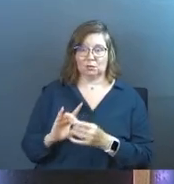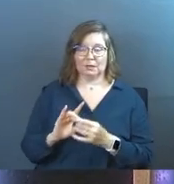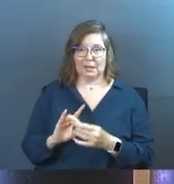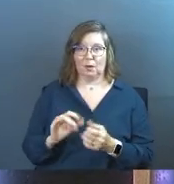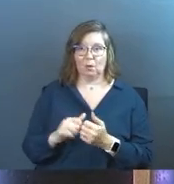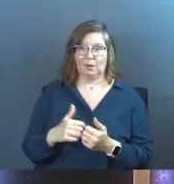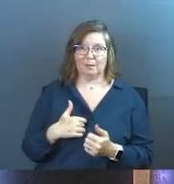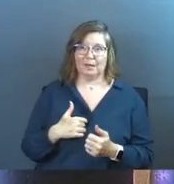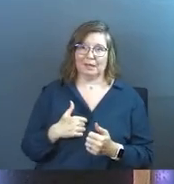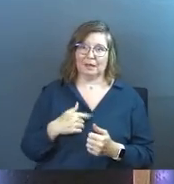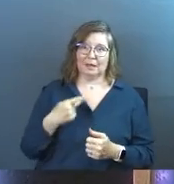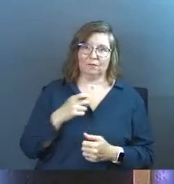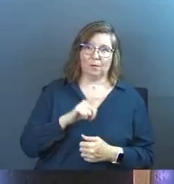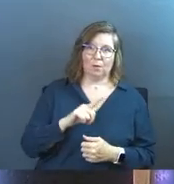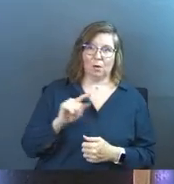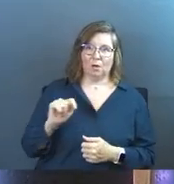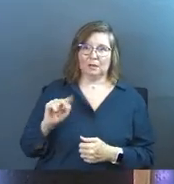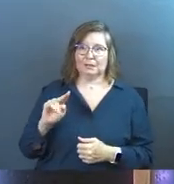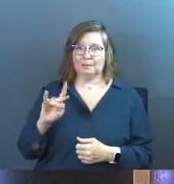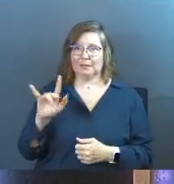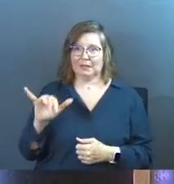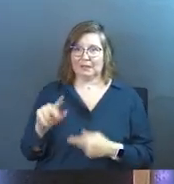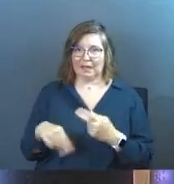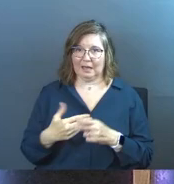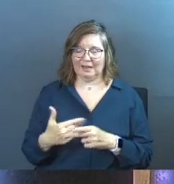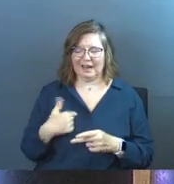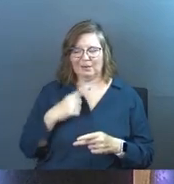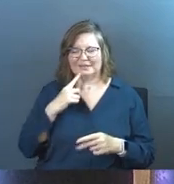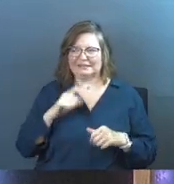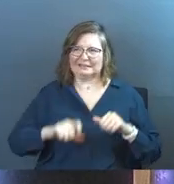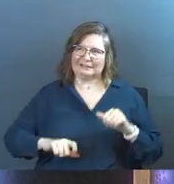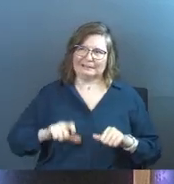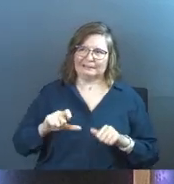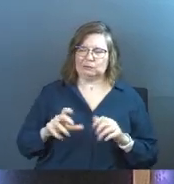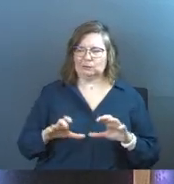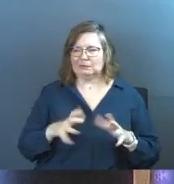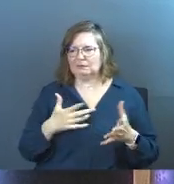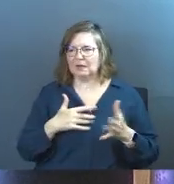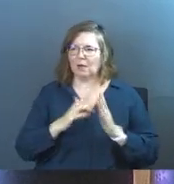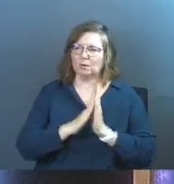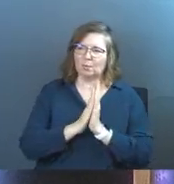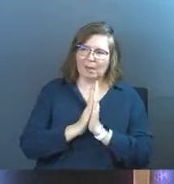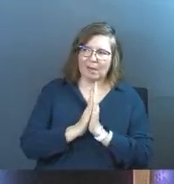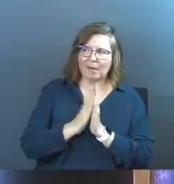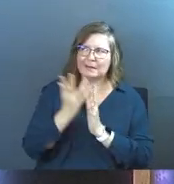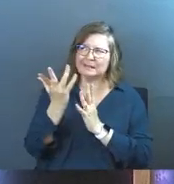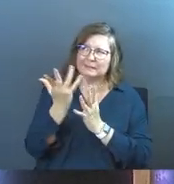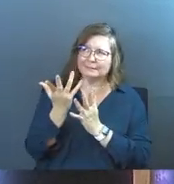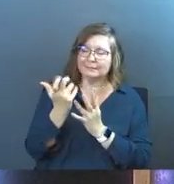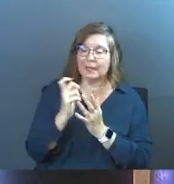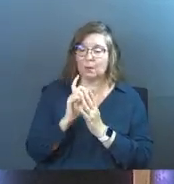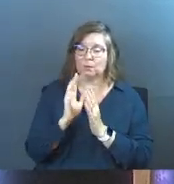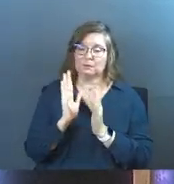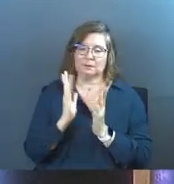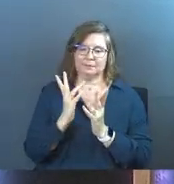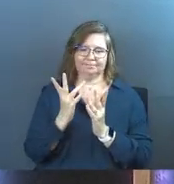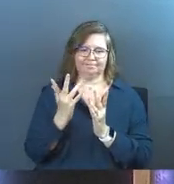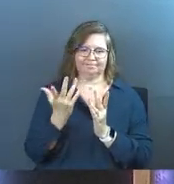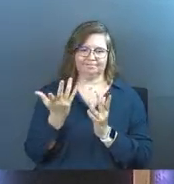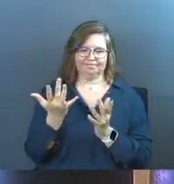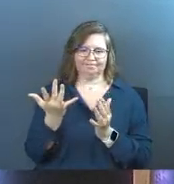relationship with me, kind of a Paul and Timothy kind of a thing. And I wasn't sure about whether or not to do that. And I was praying about it. And I was in this little,